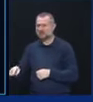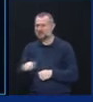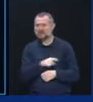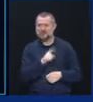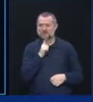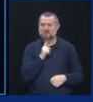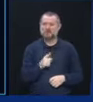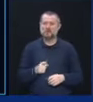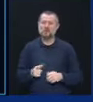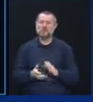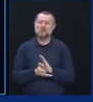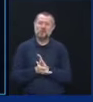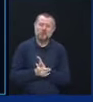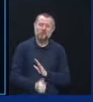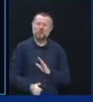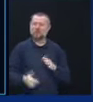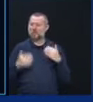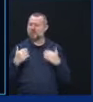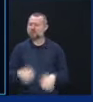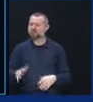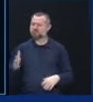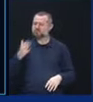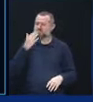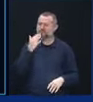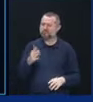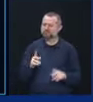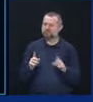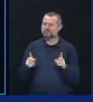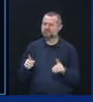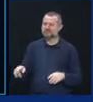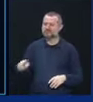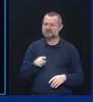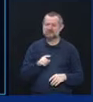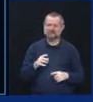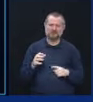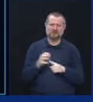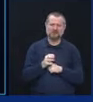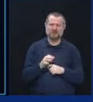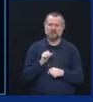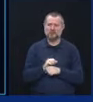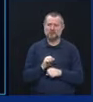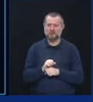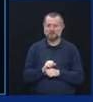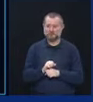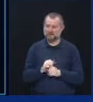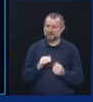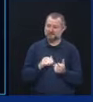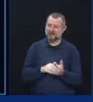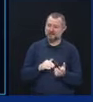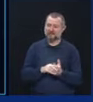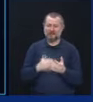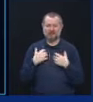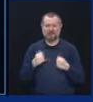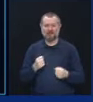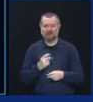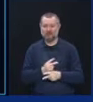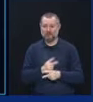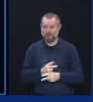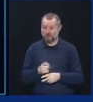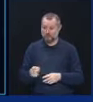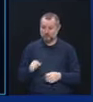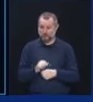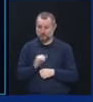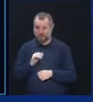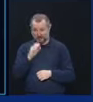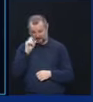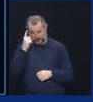professionals you can find in this country. They are working seven days a